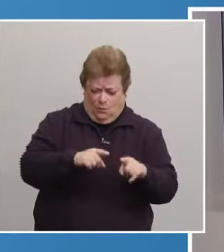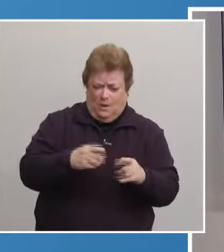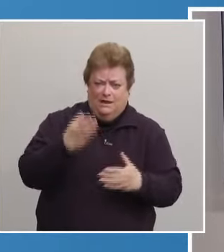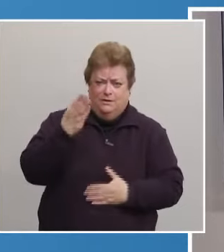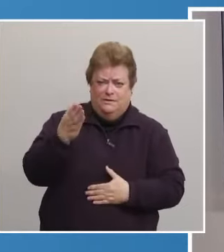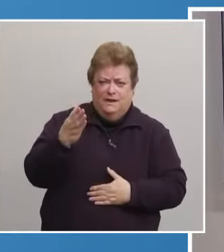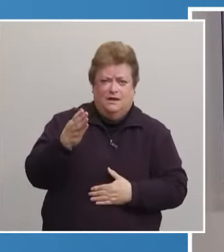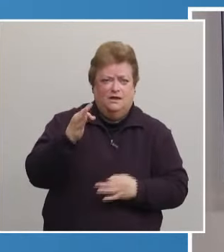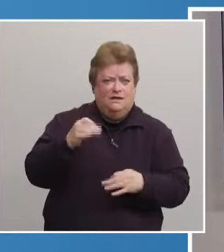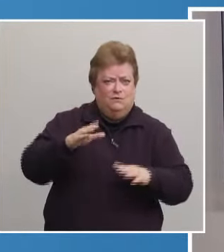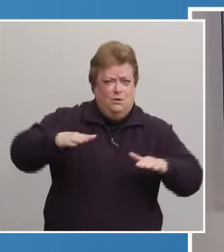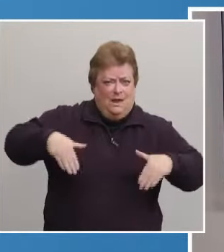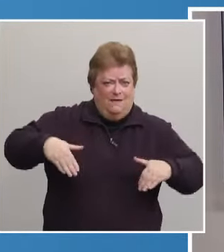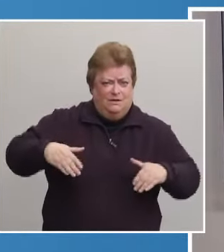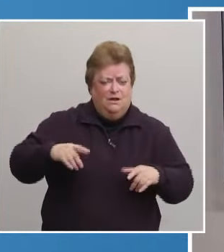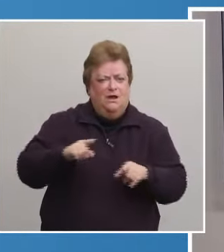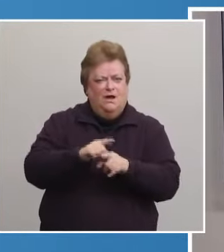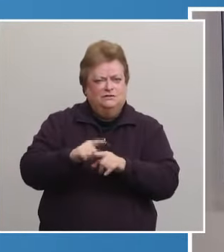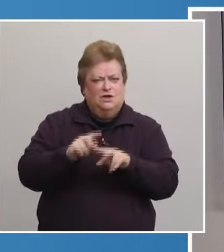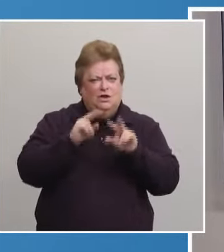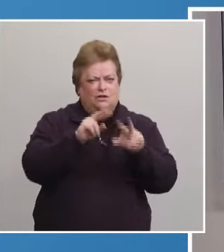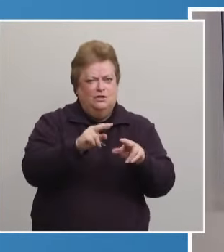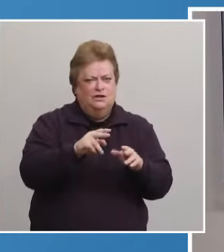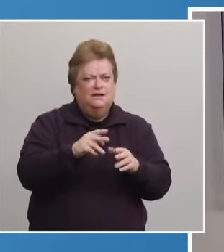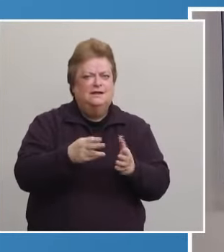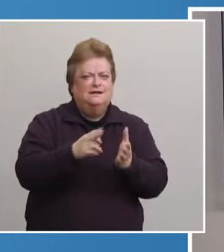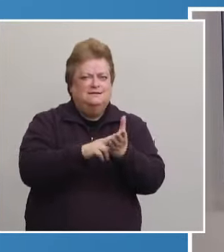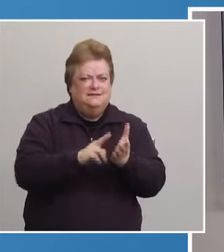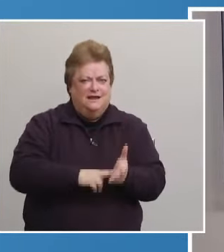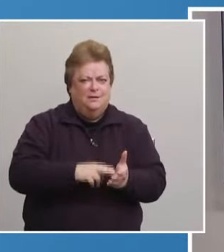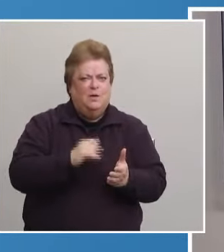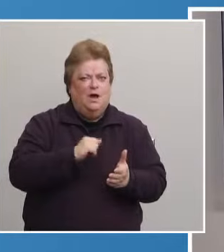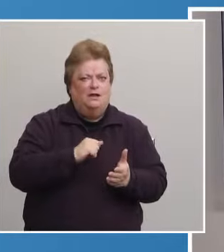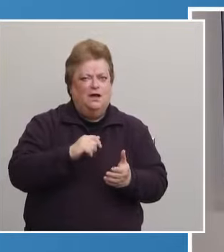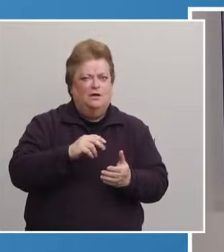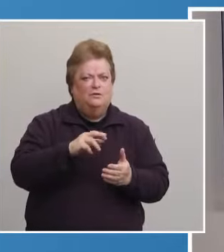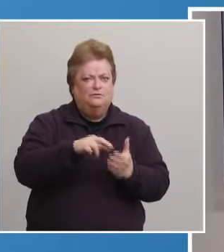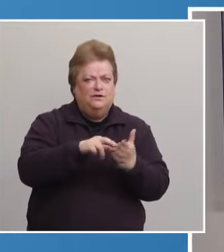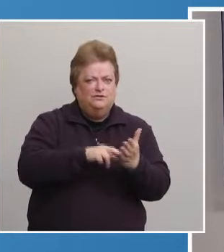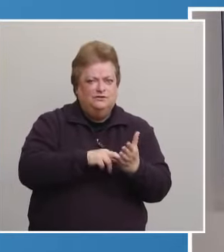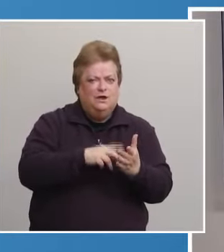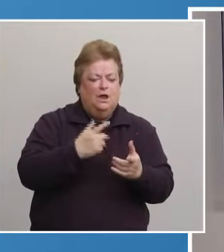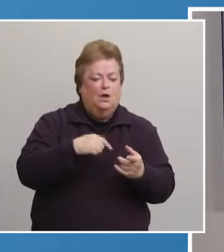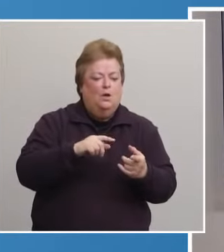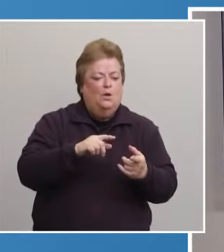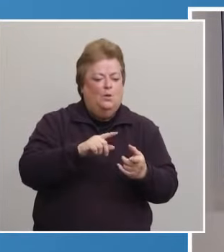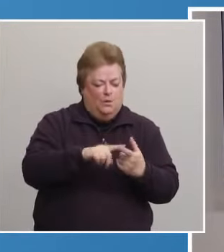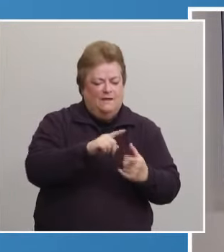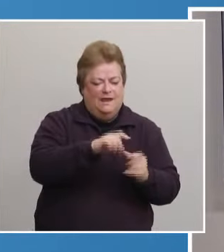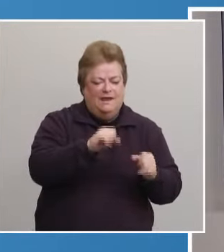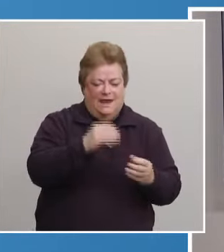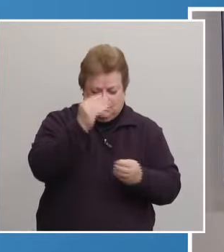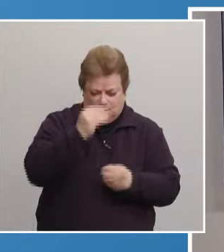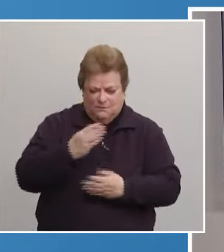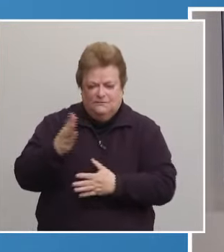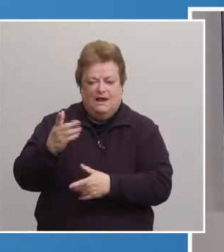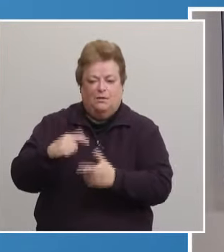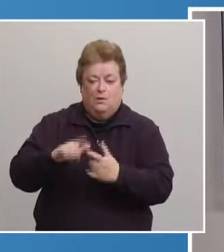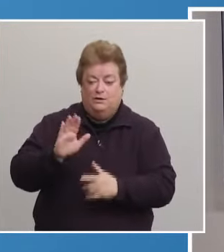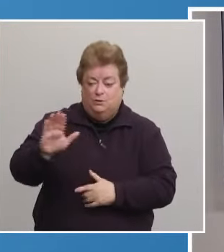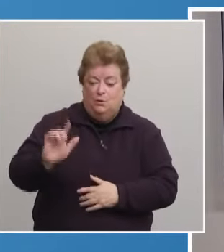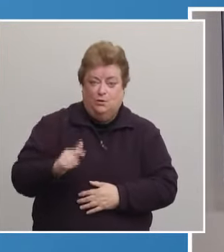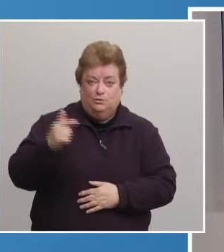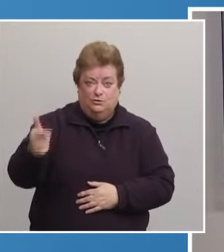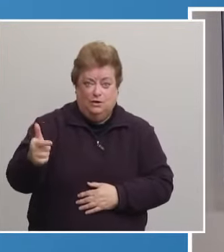if you haven't done so already, please do sign up on our local registry to get notified when it's your turn to receive a vaccine. If you